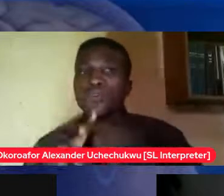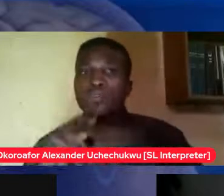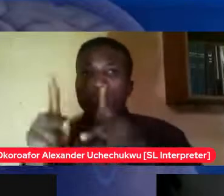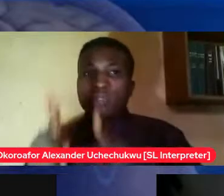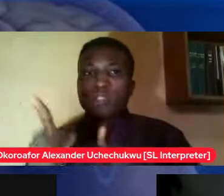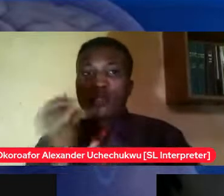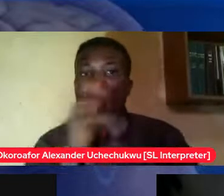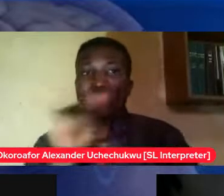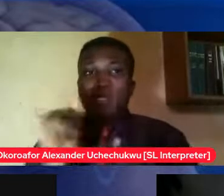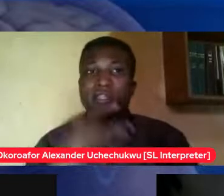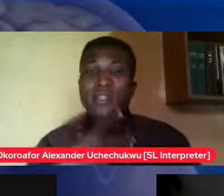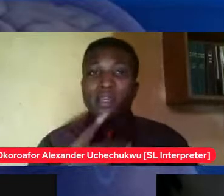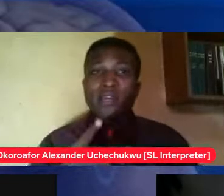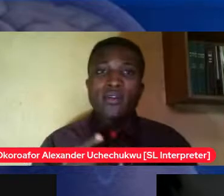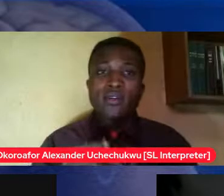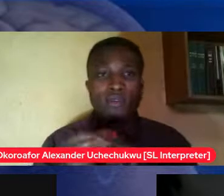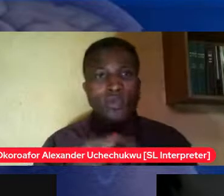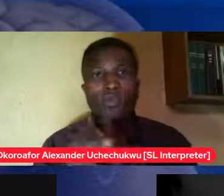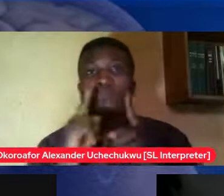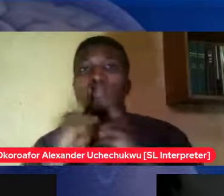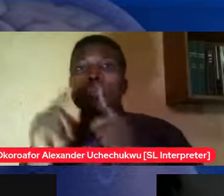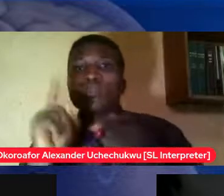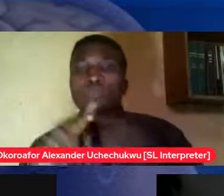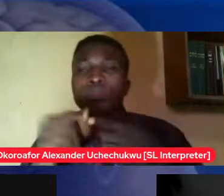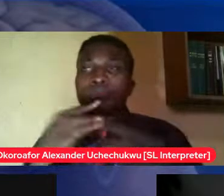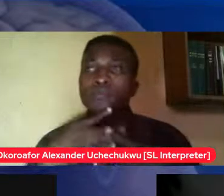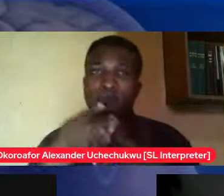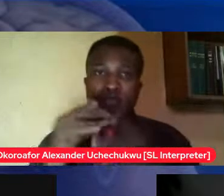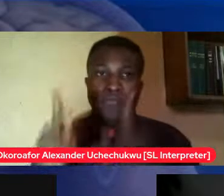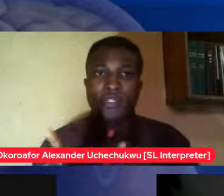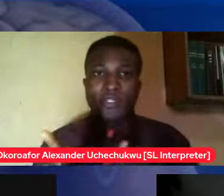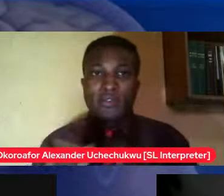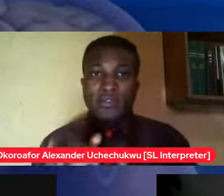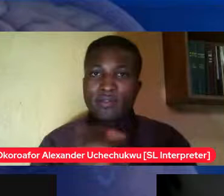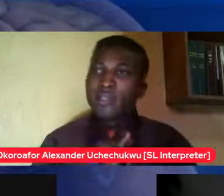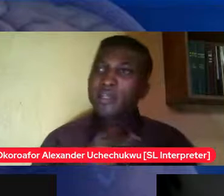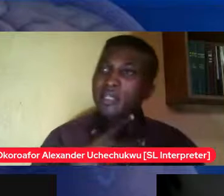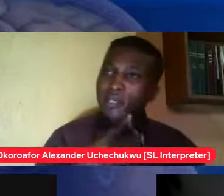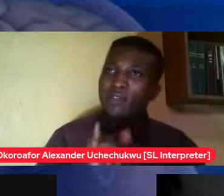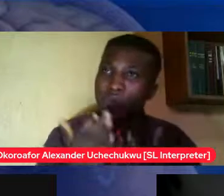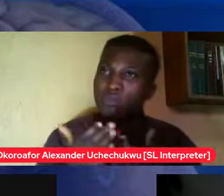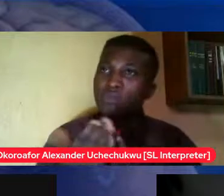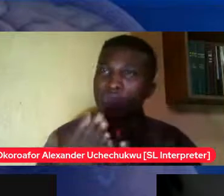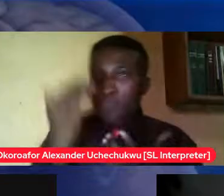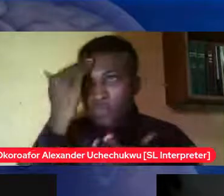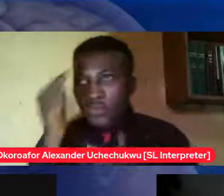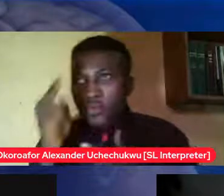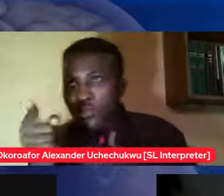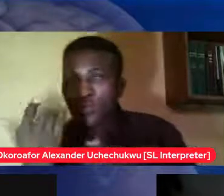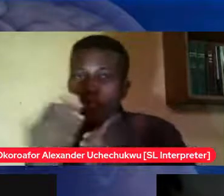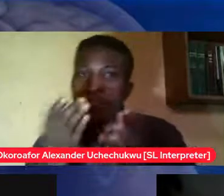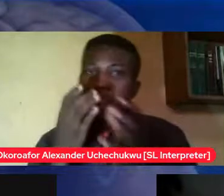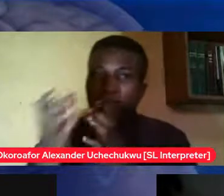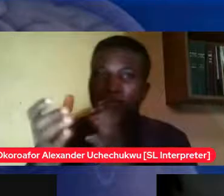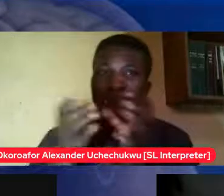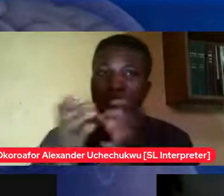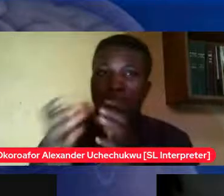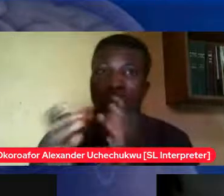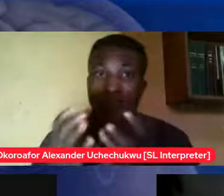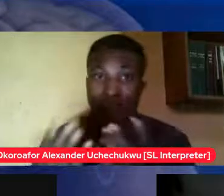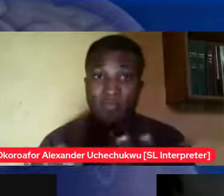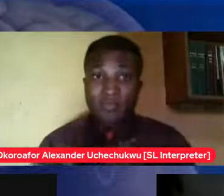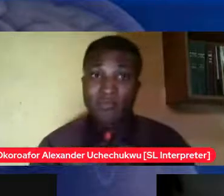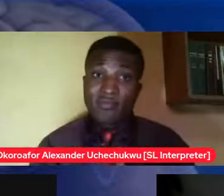to the person I want to get to know you what do you like to do if you are conversing you already focus on the person